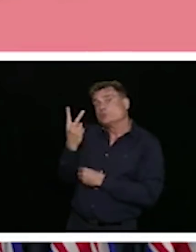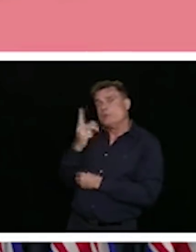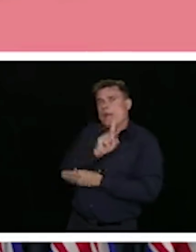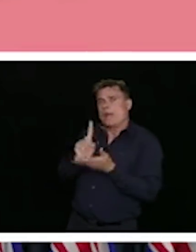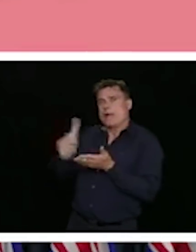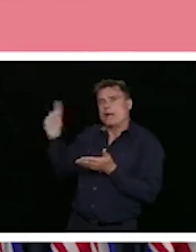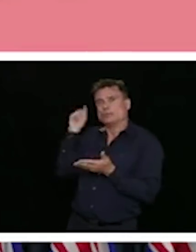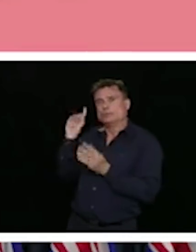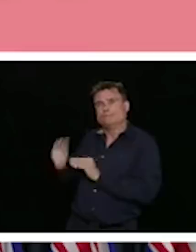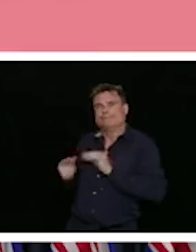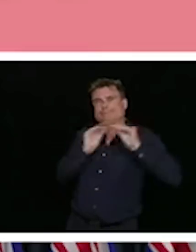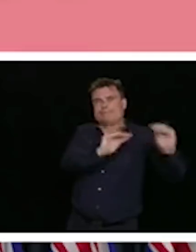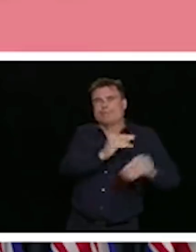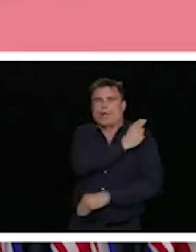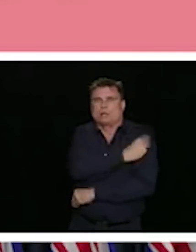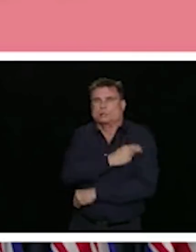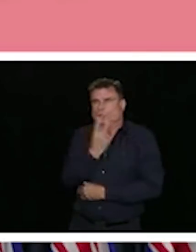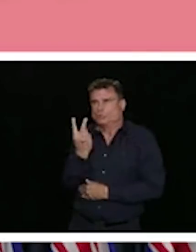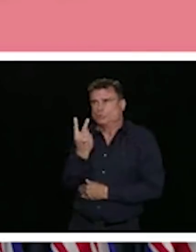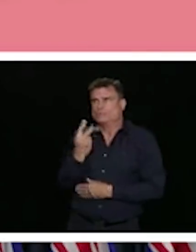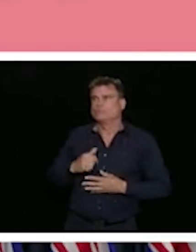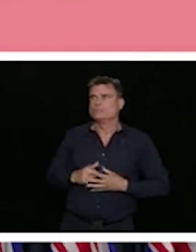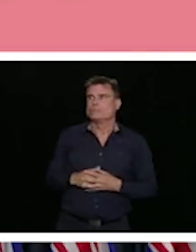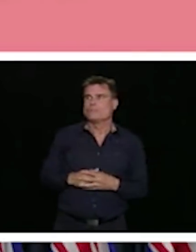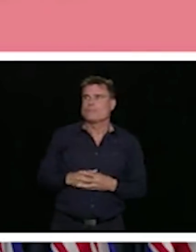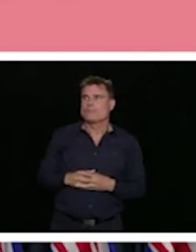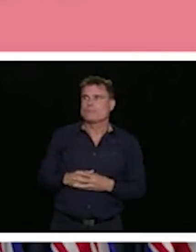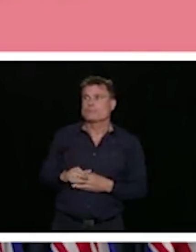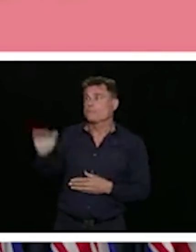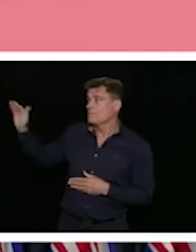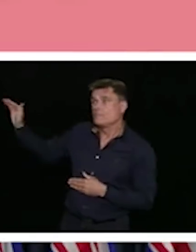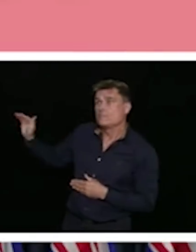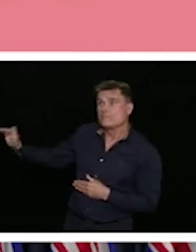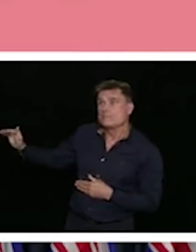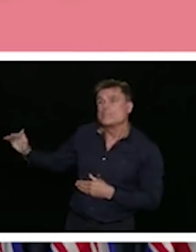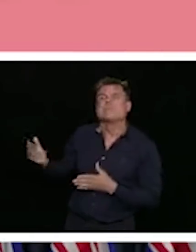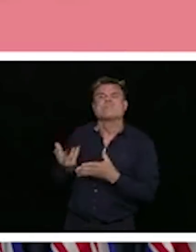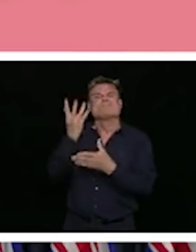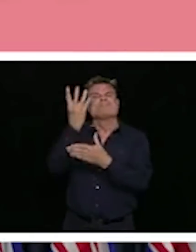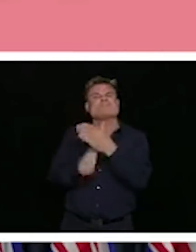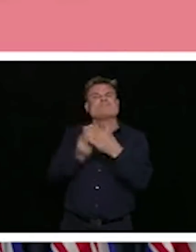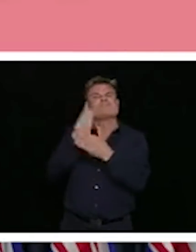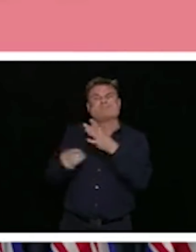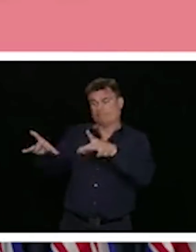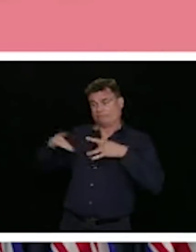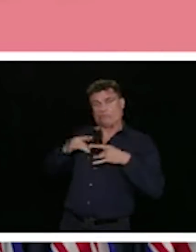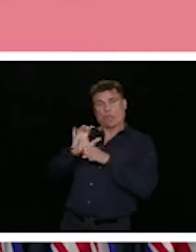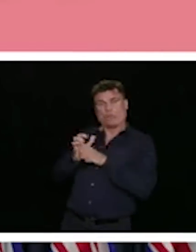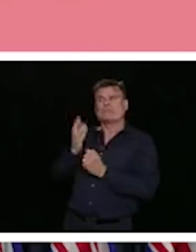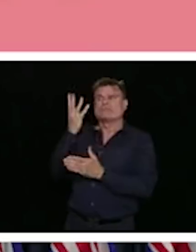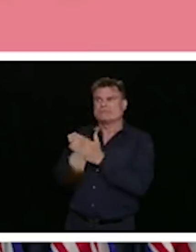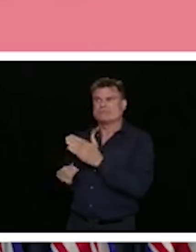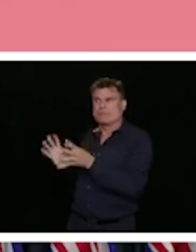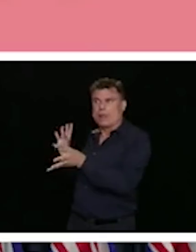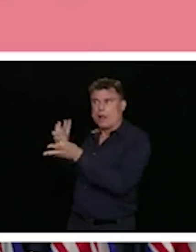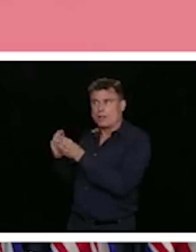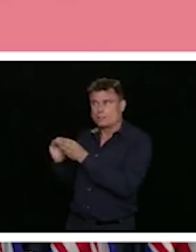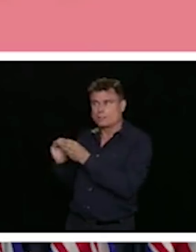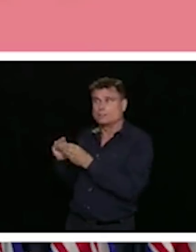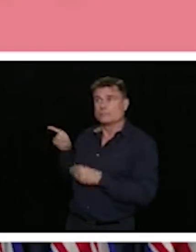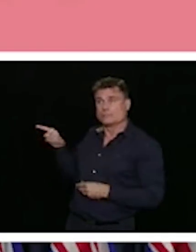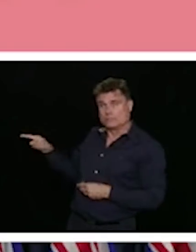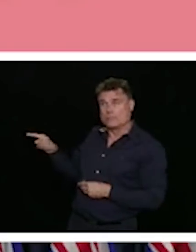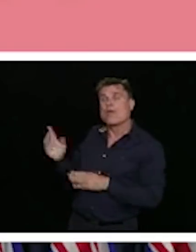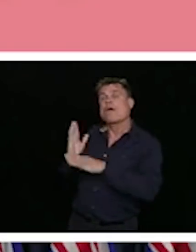prepared, we had 186 people who had died. Again, the median age of people who have died from COVID-19